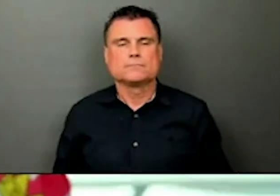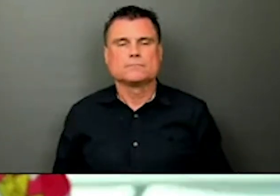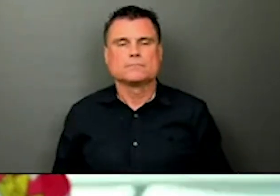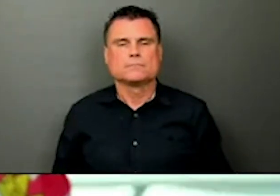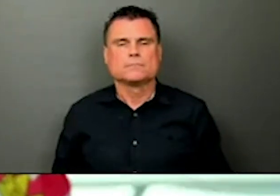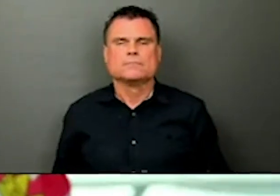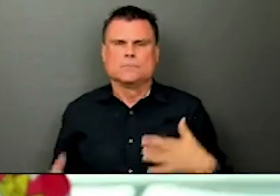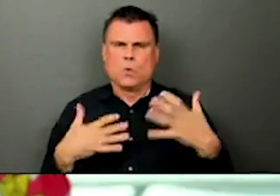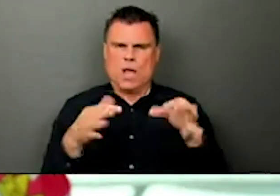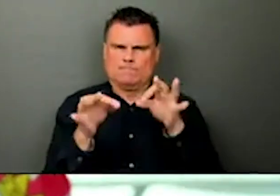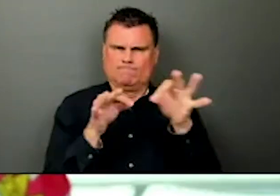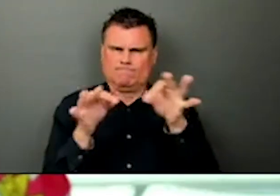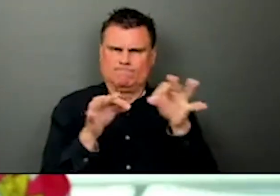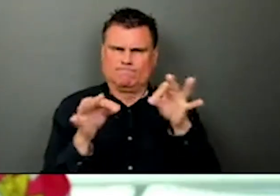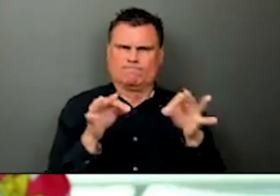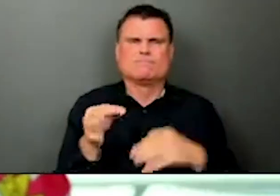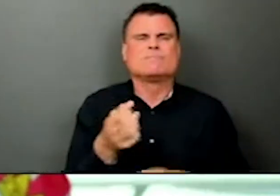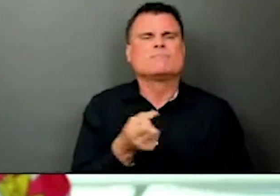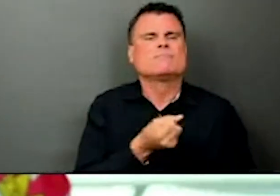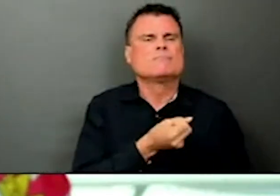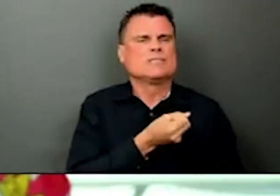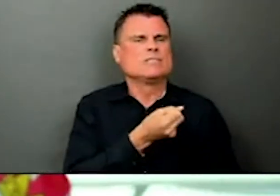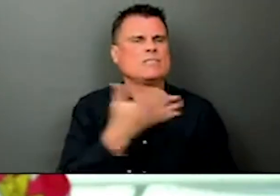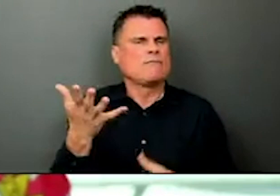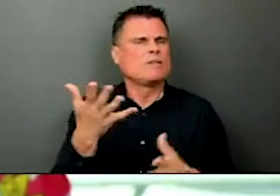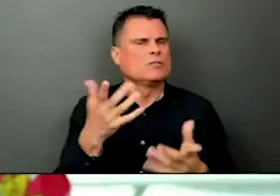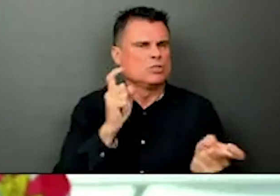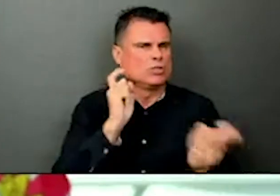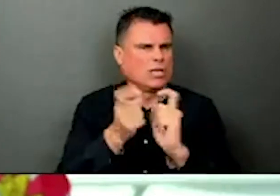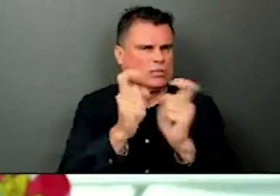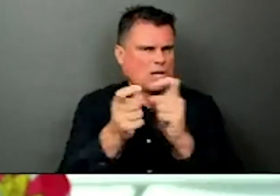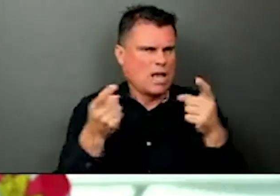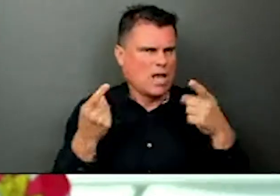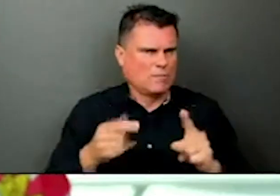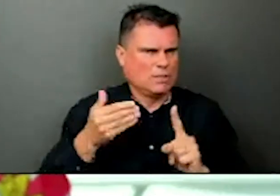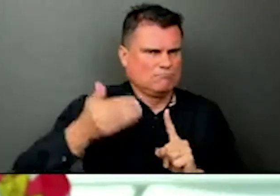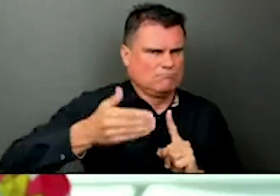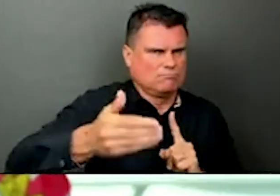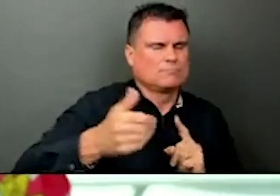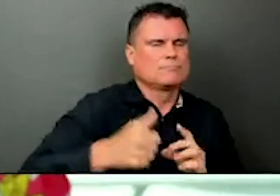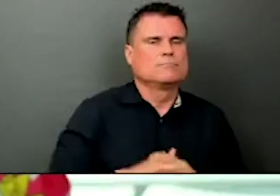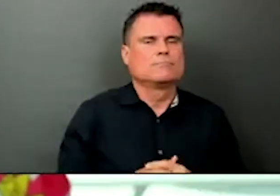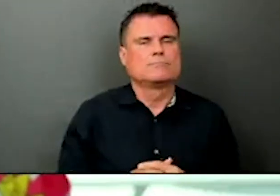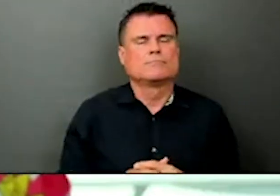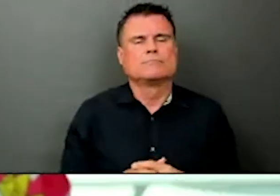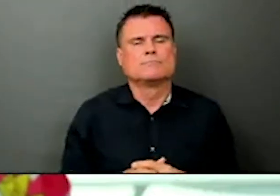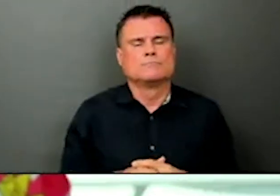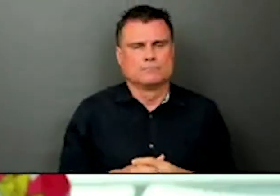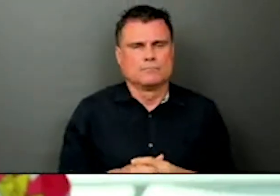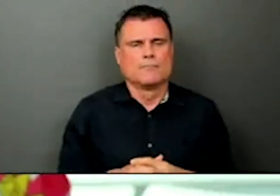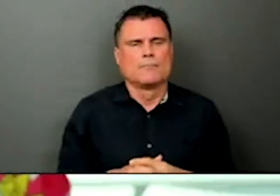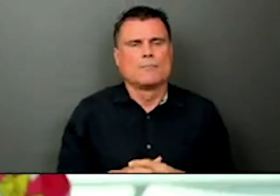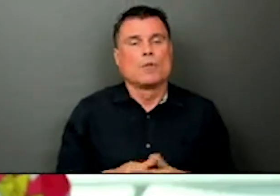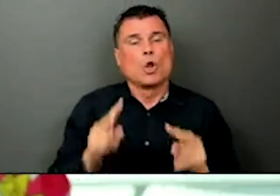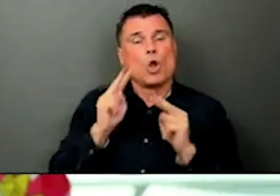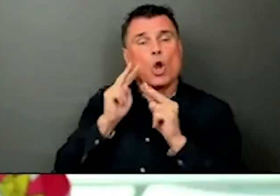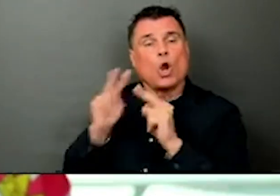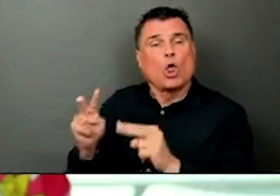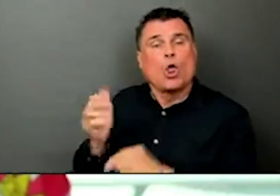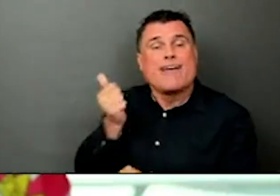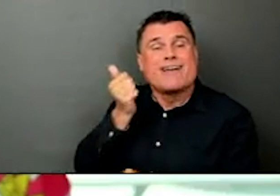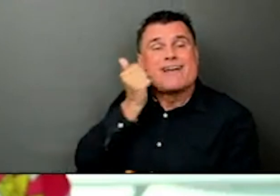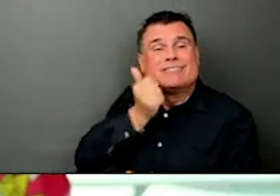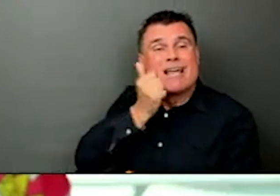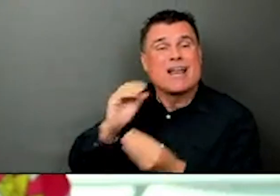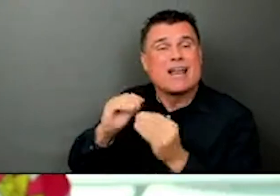are and why they are happening. As cases continue to decline, daily fluctuations, especially in cases will be less and less